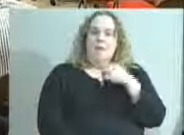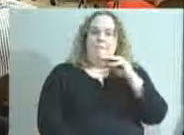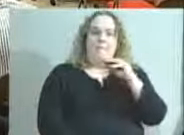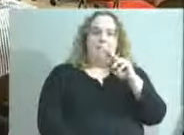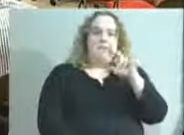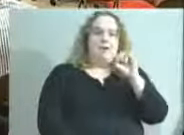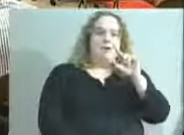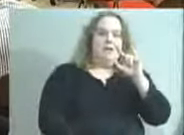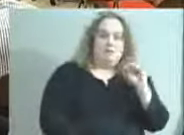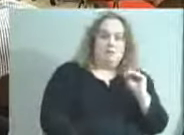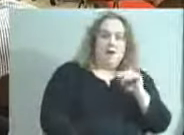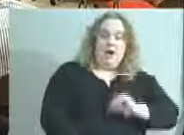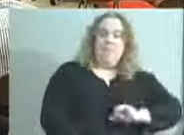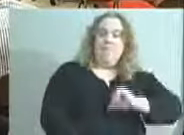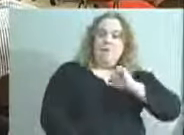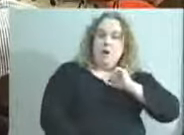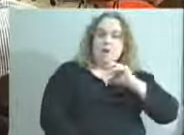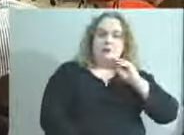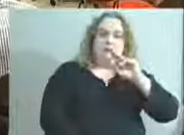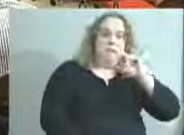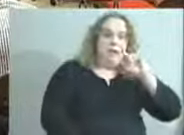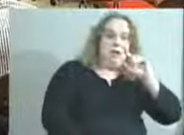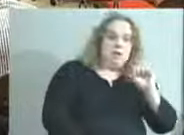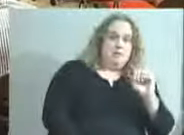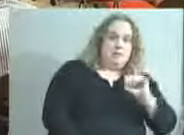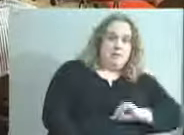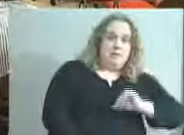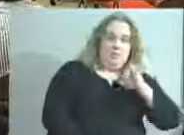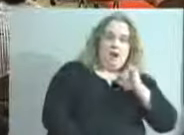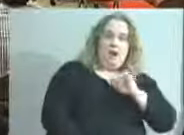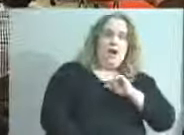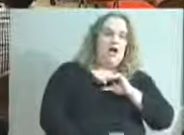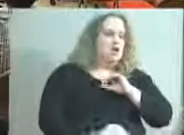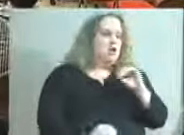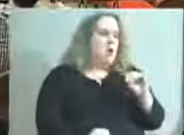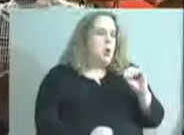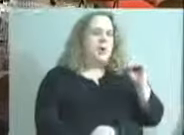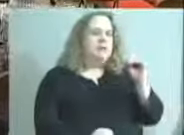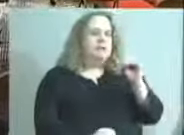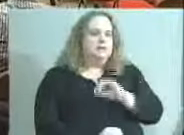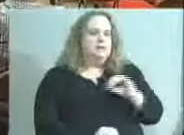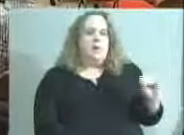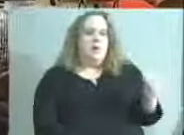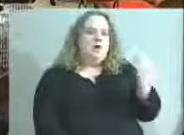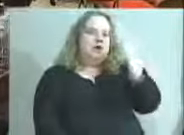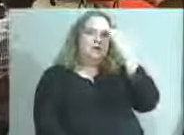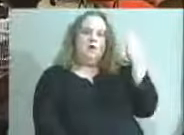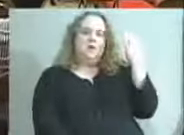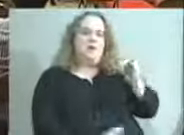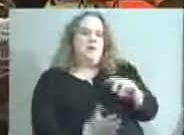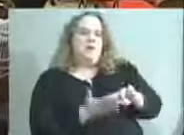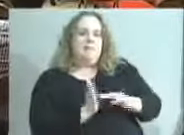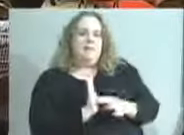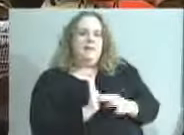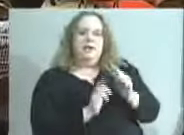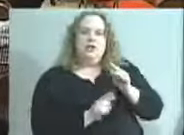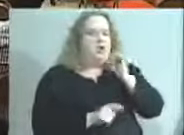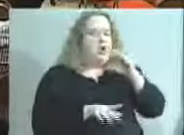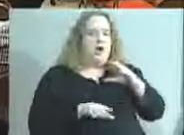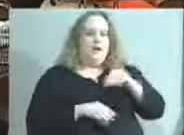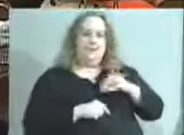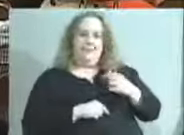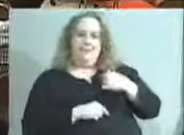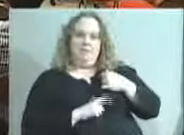I'm proud to be Muslim, but no one knows what that means. So rather than accept me, you tease me and you bully me.